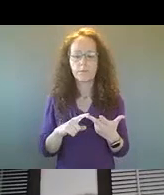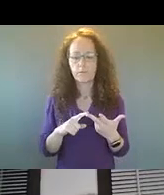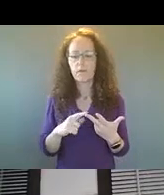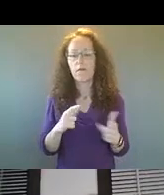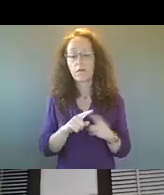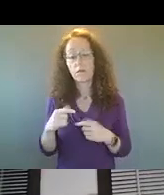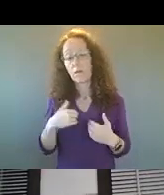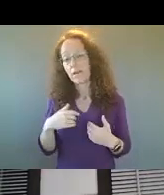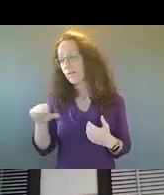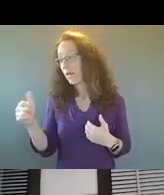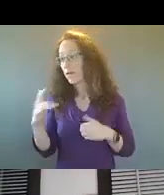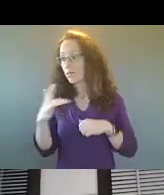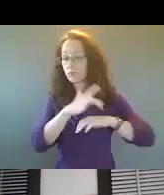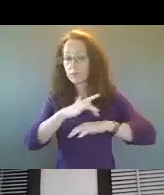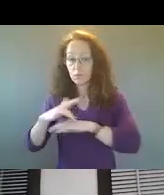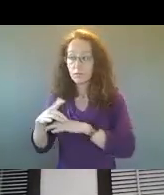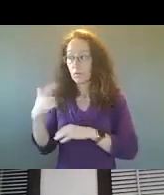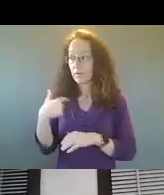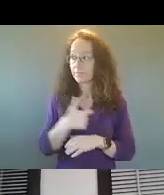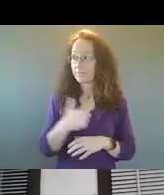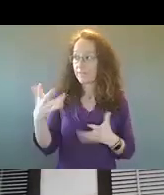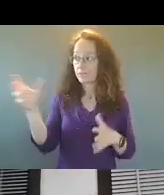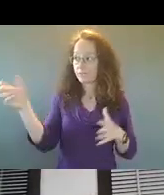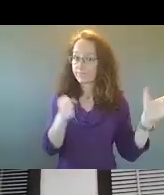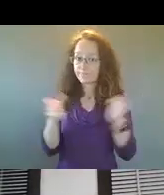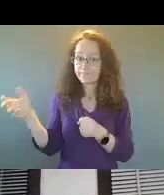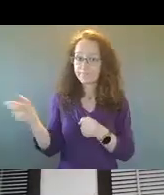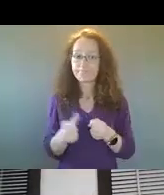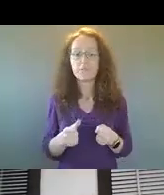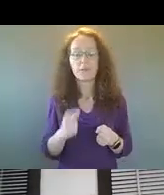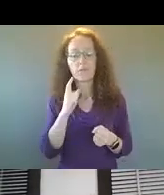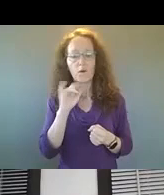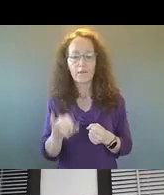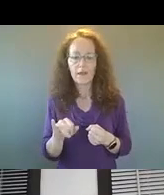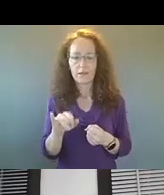uh, in these, uh, addressing these crimes. We had a couple of different, uh,